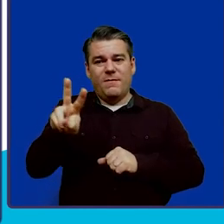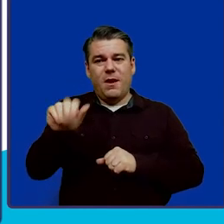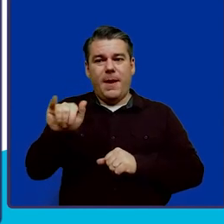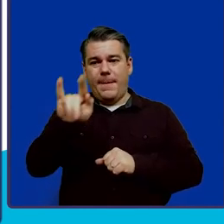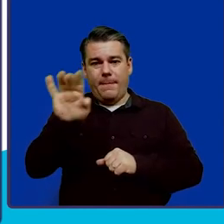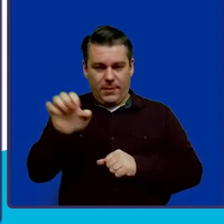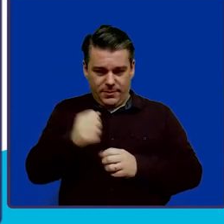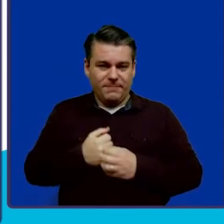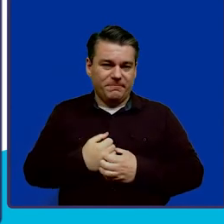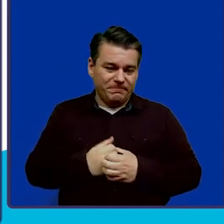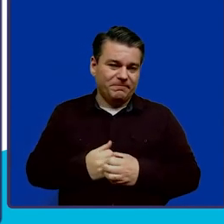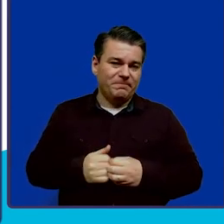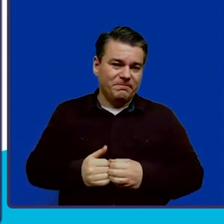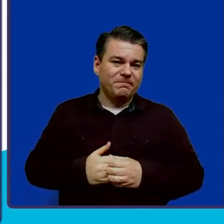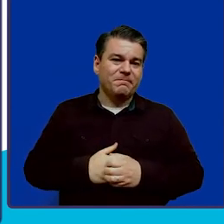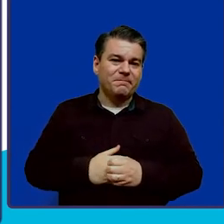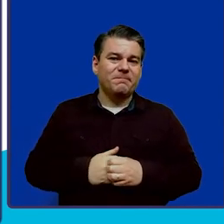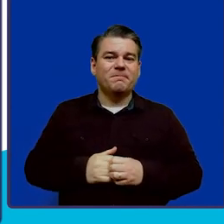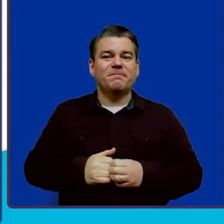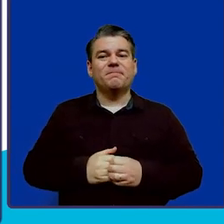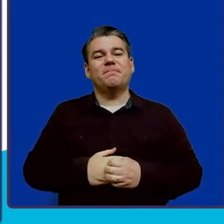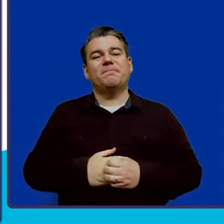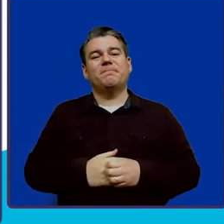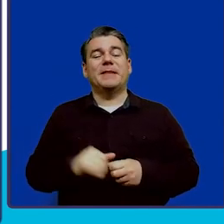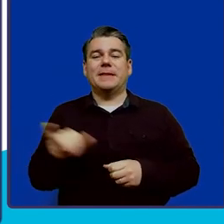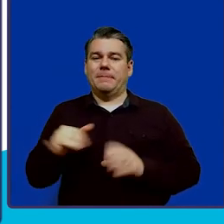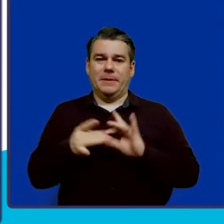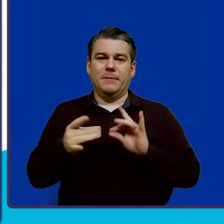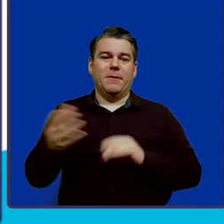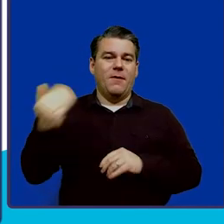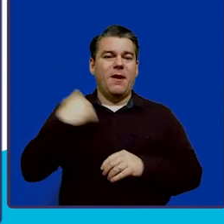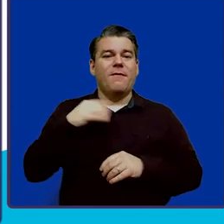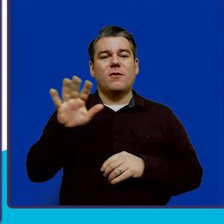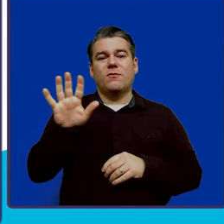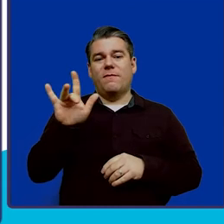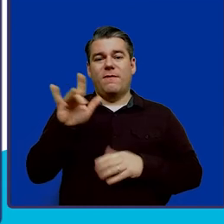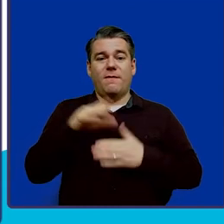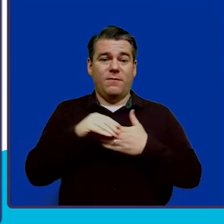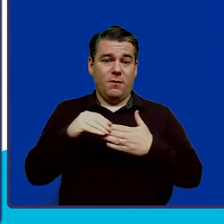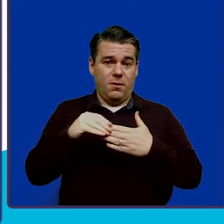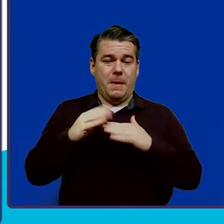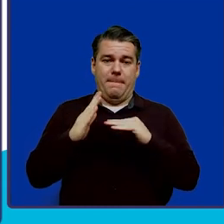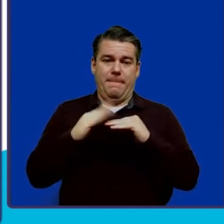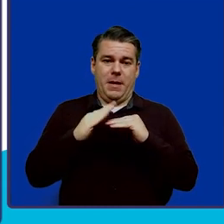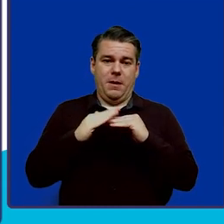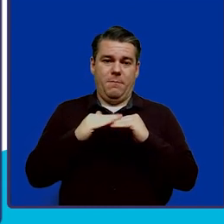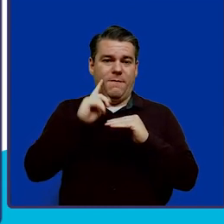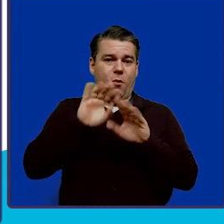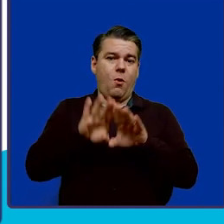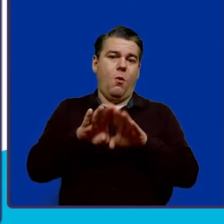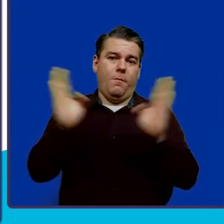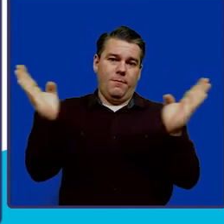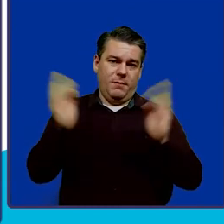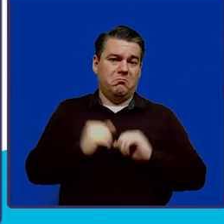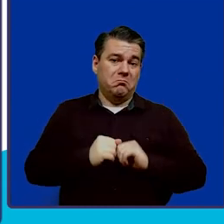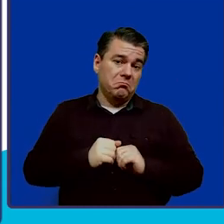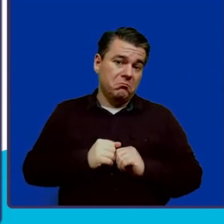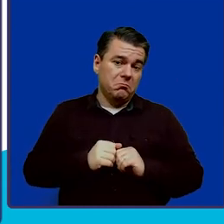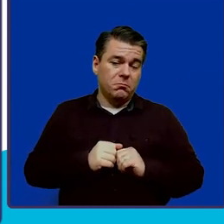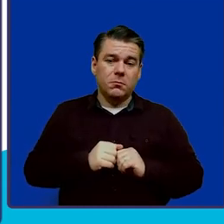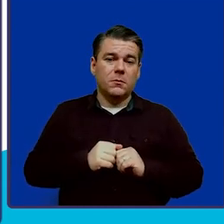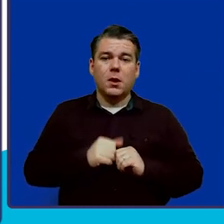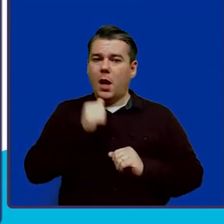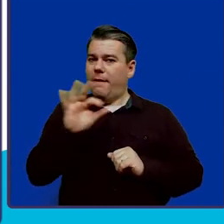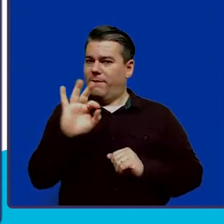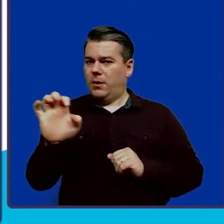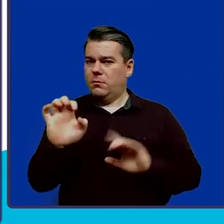Stable accounts. As mentioned before, there is a $25 minimum deposit to open an account. This is